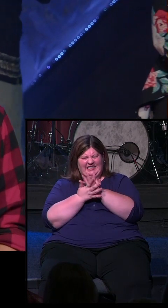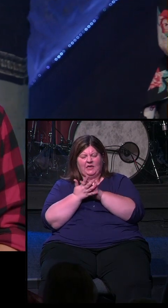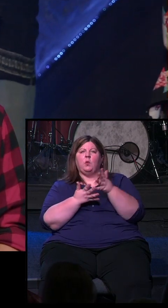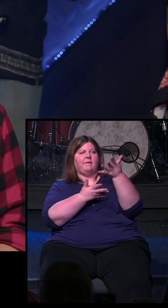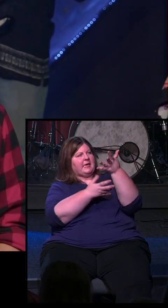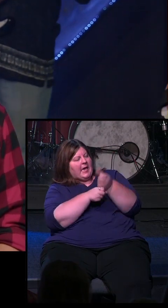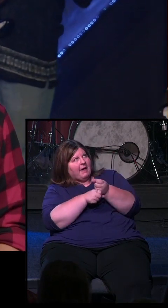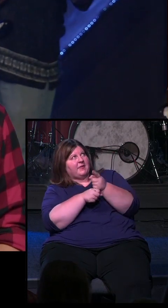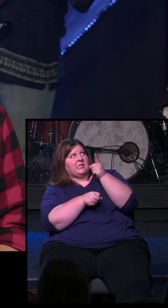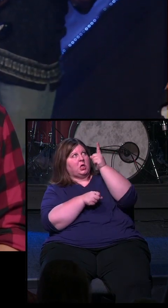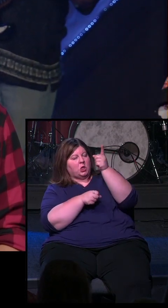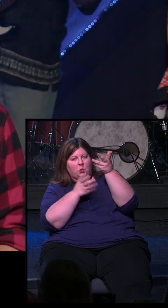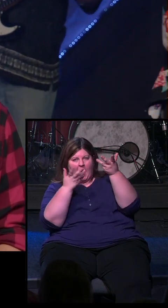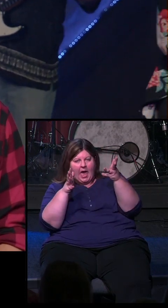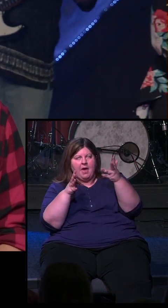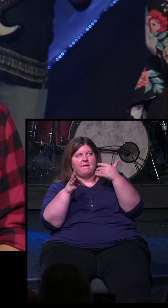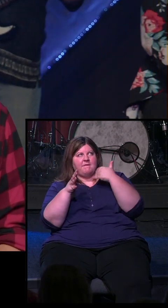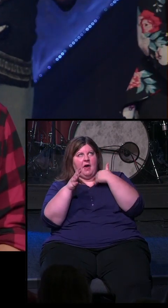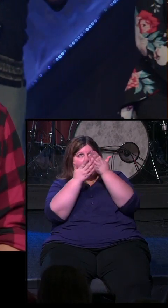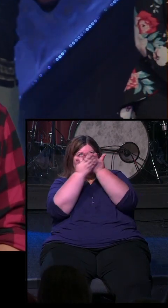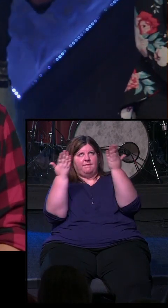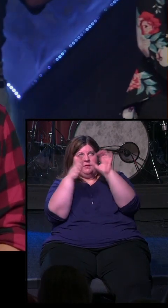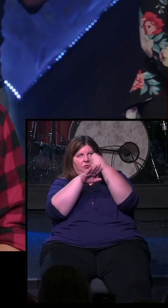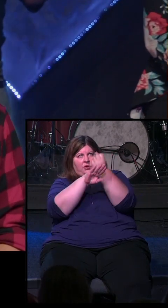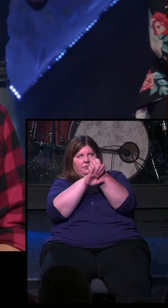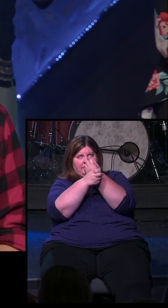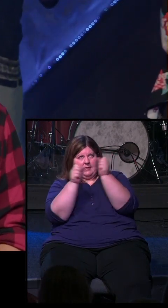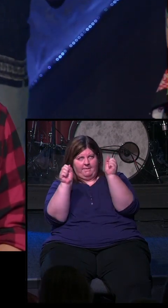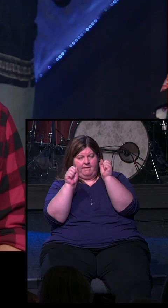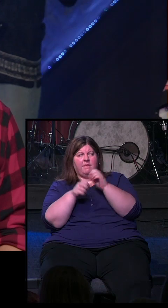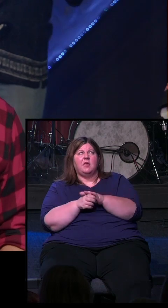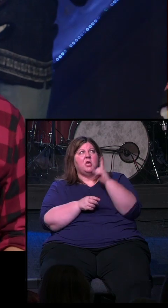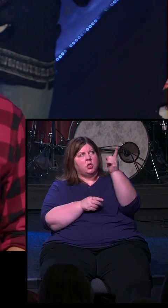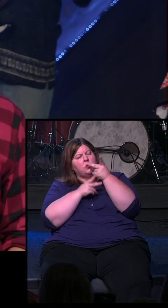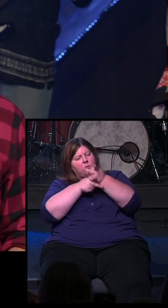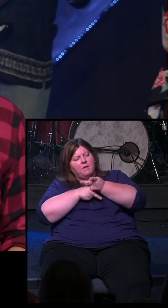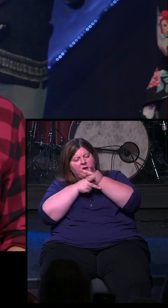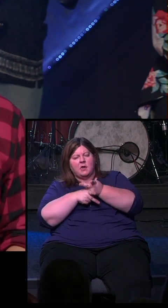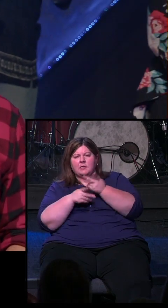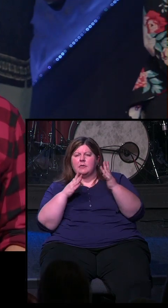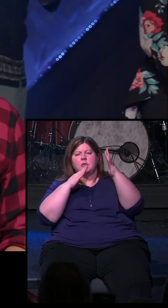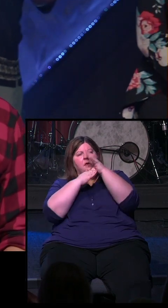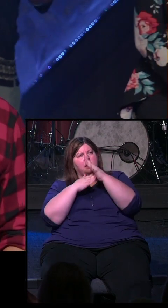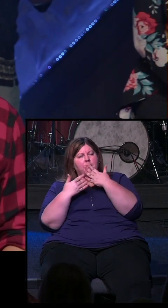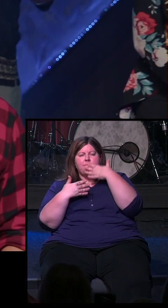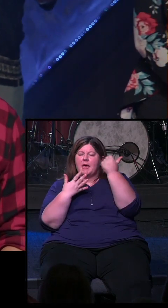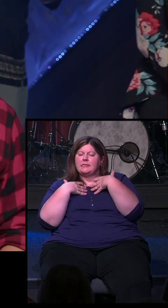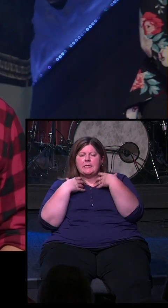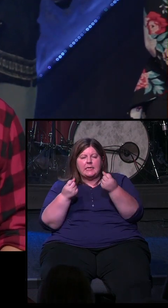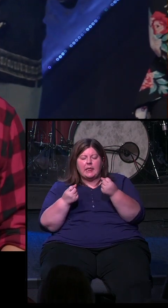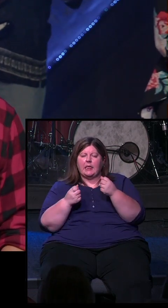that you have prepared a future for us, that you've provided for us an ultimate healing, an ultimate home,